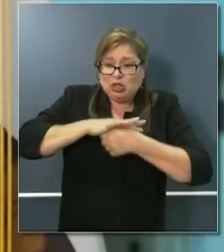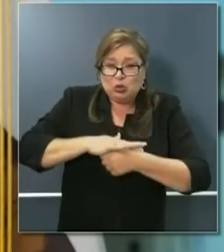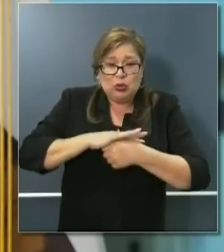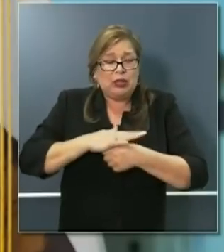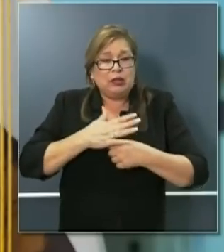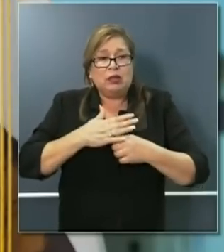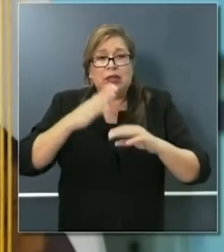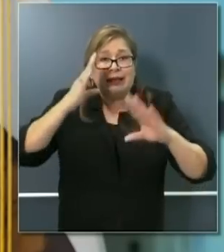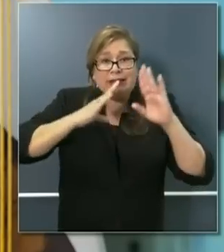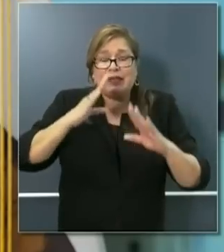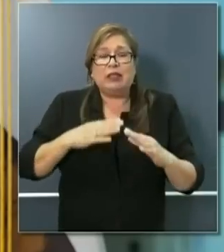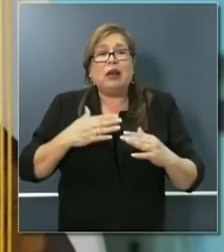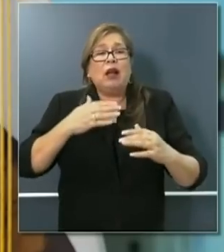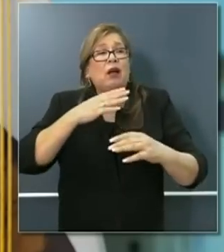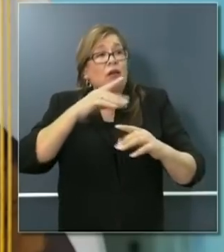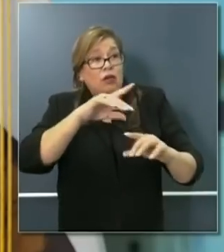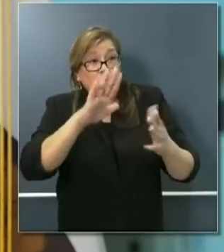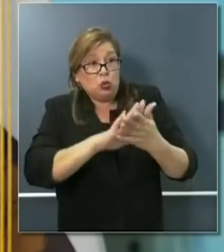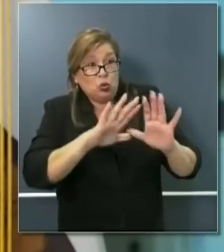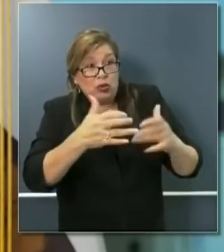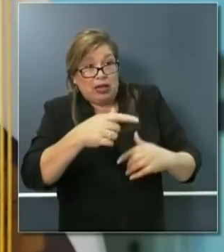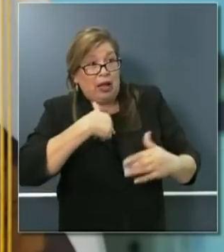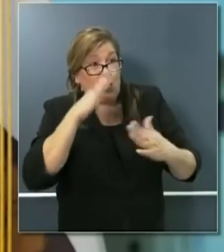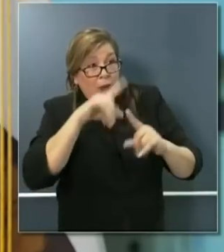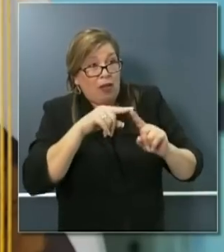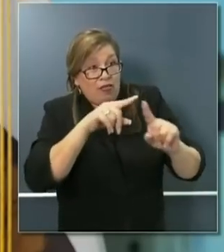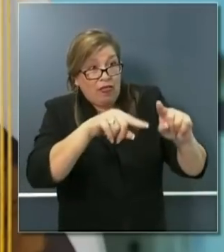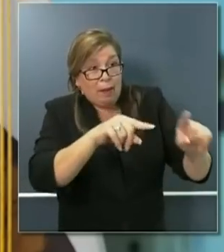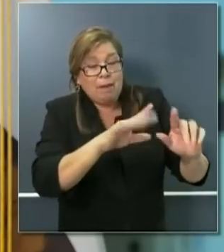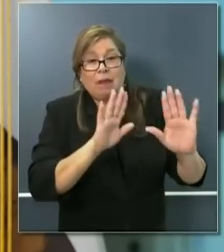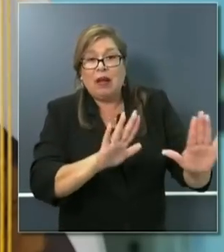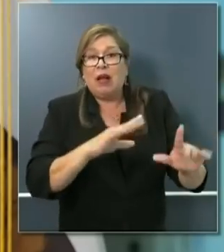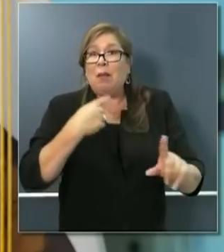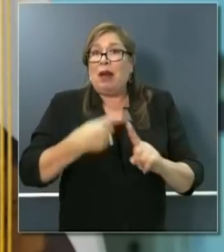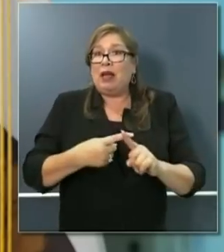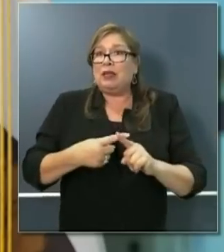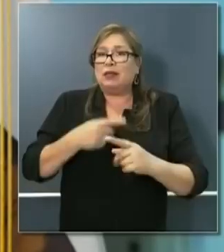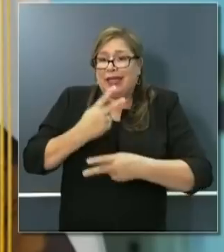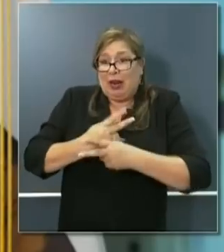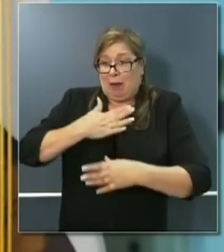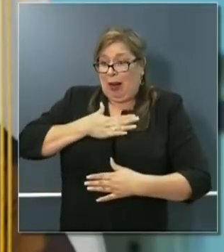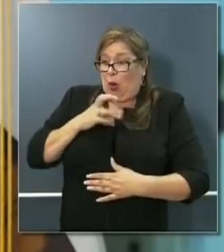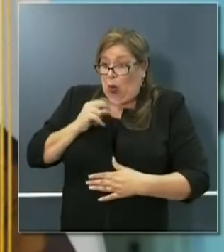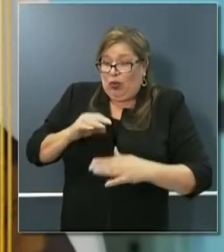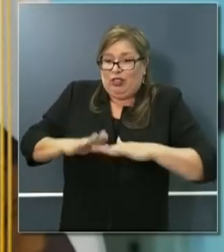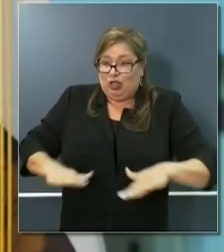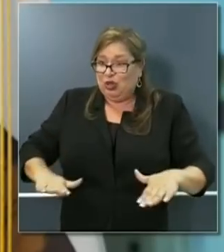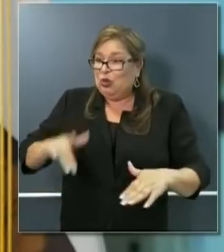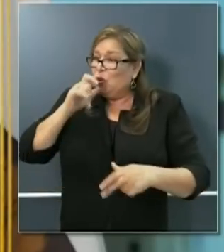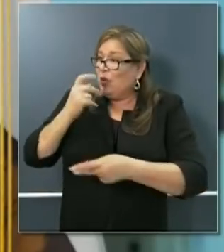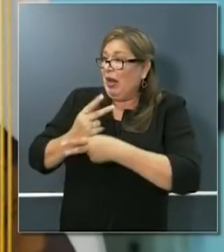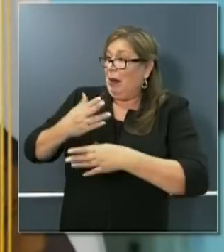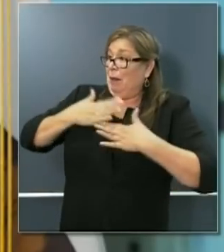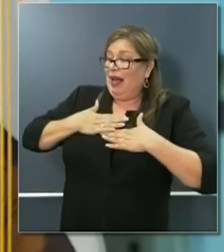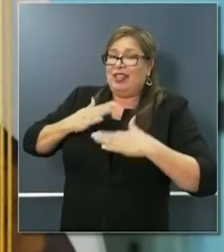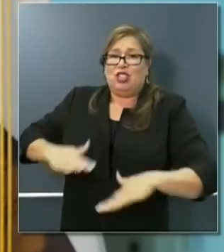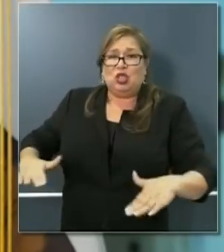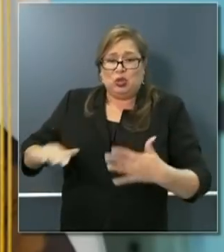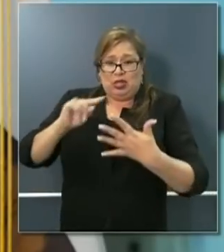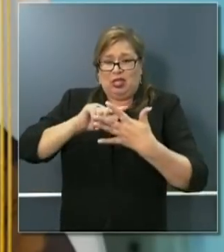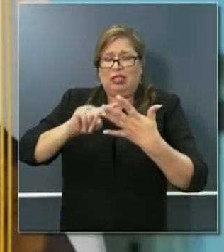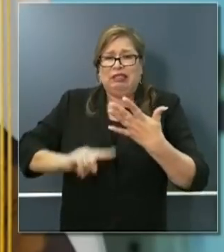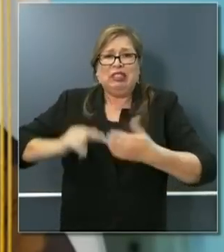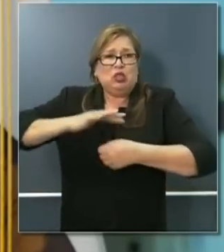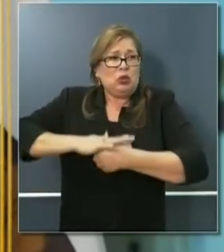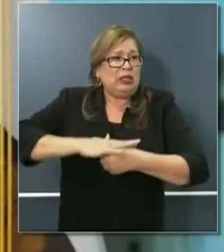for all of their kids they love dearly, and making sure they're taking care of their own kids and their childcare needs and the like. And